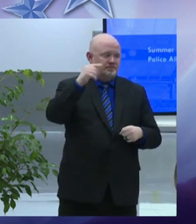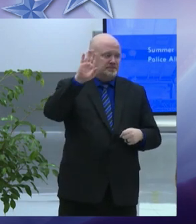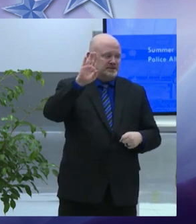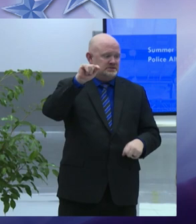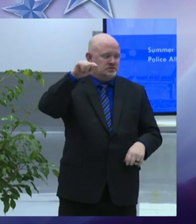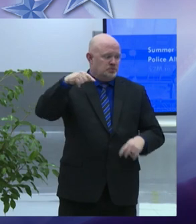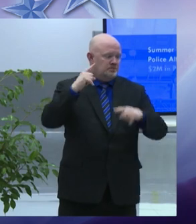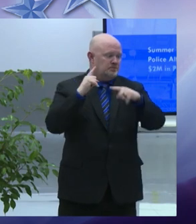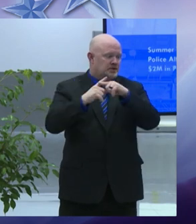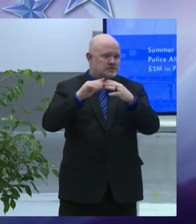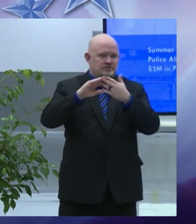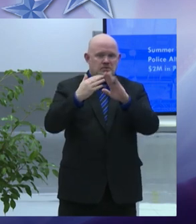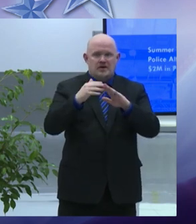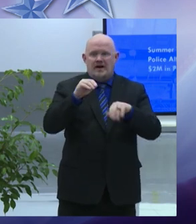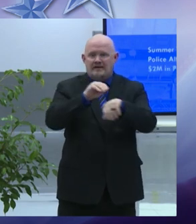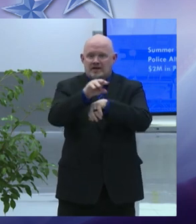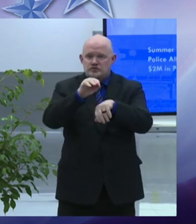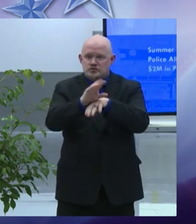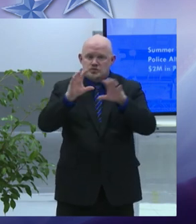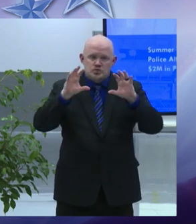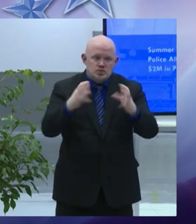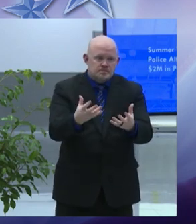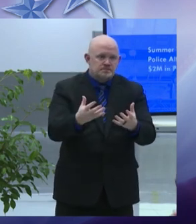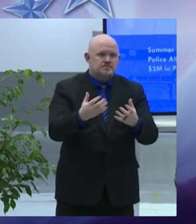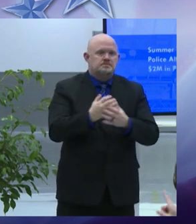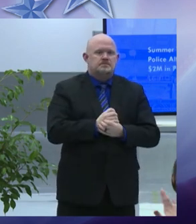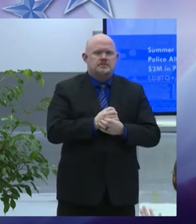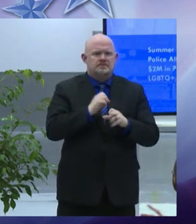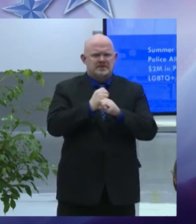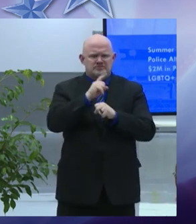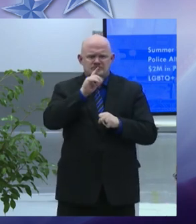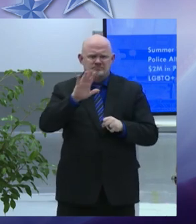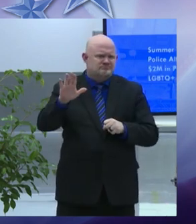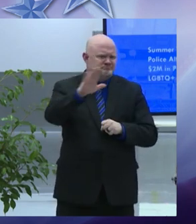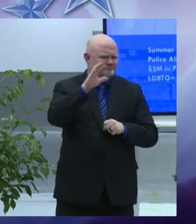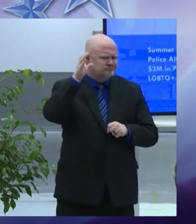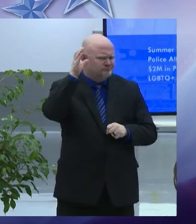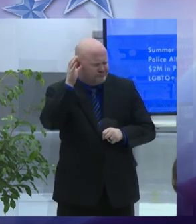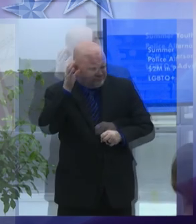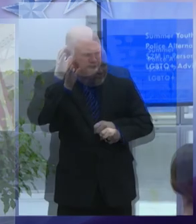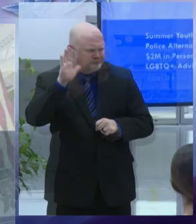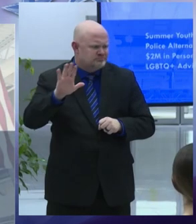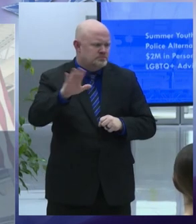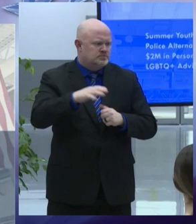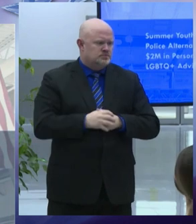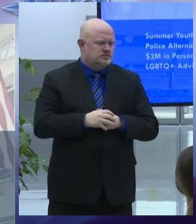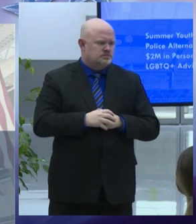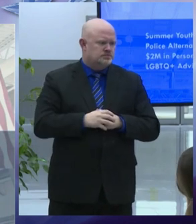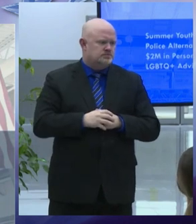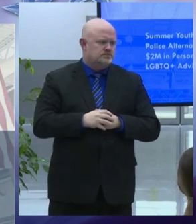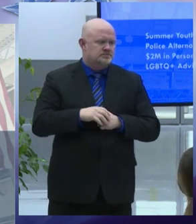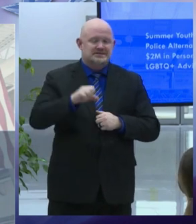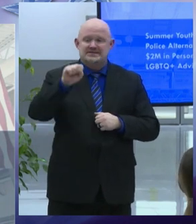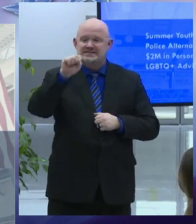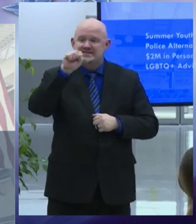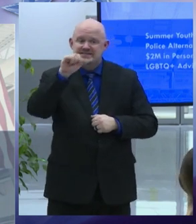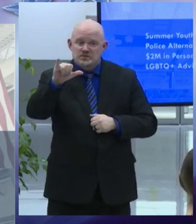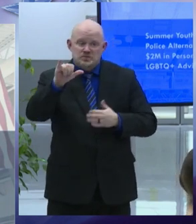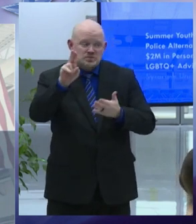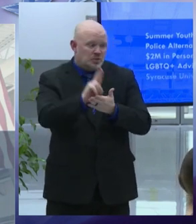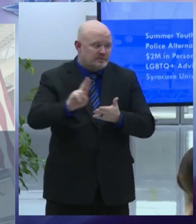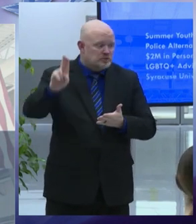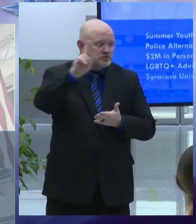with syracuse